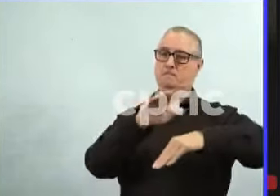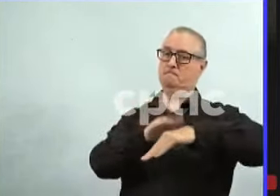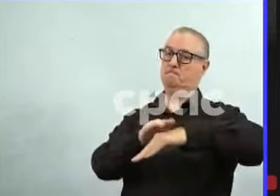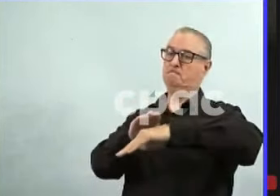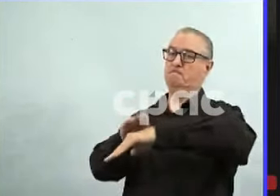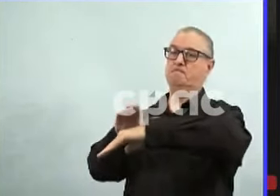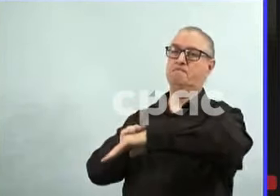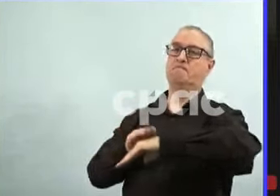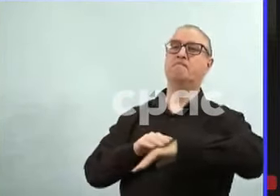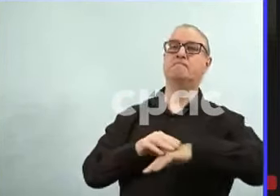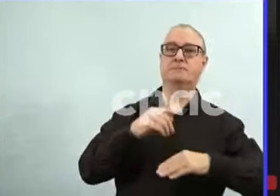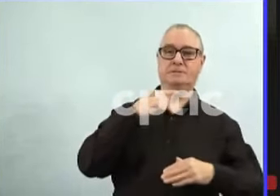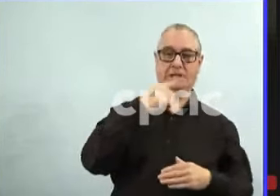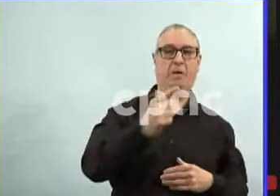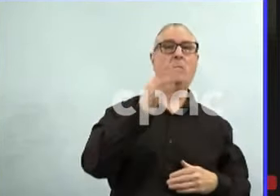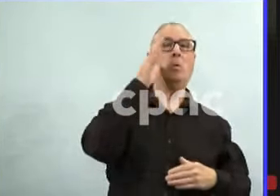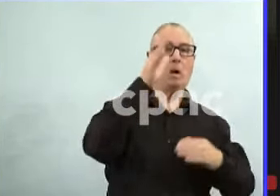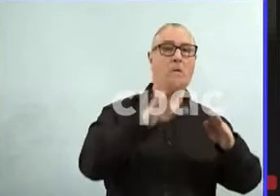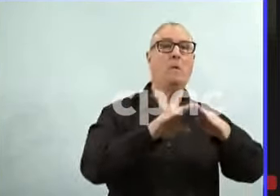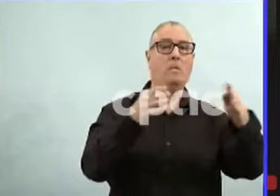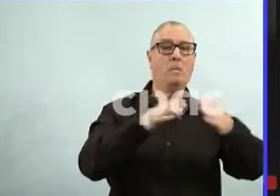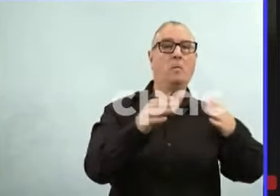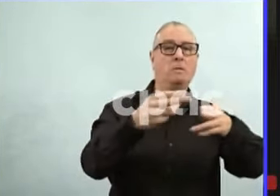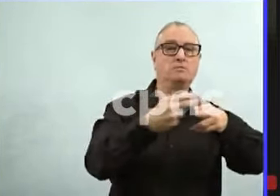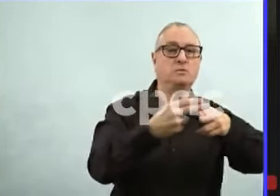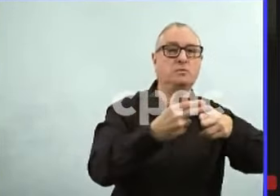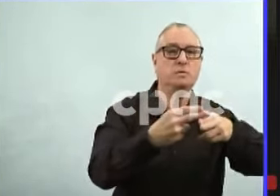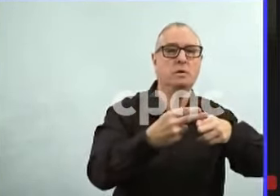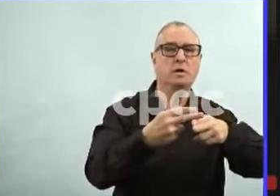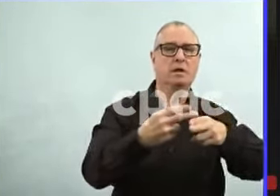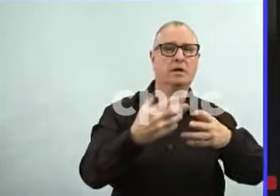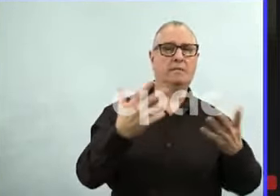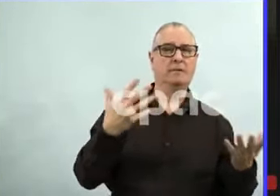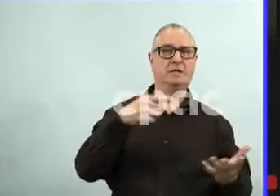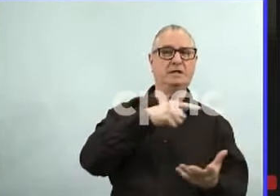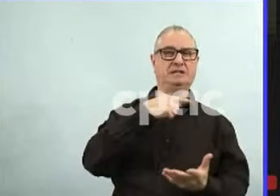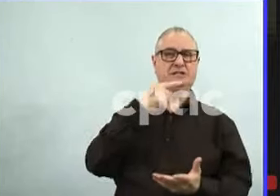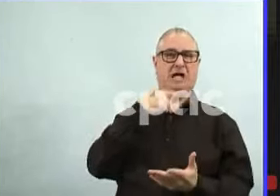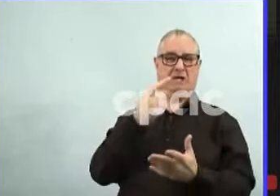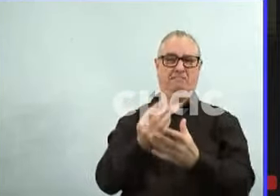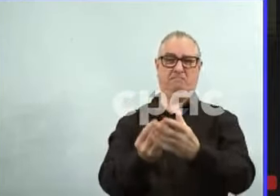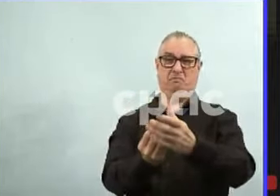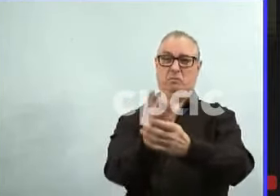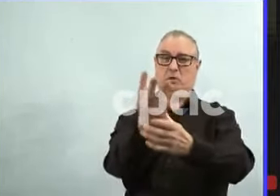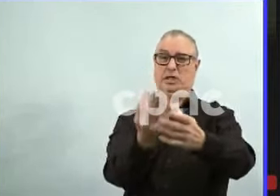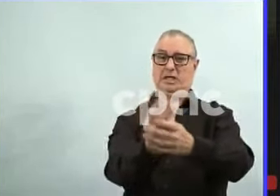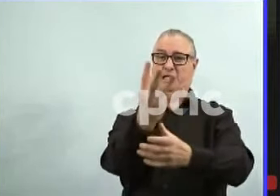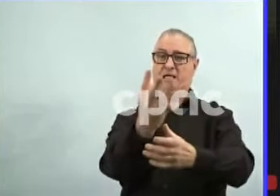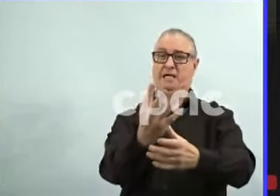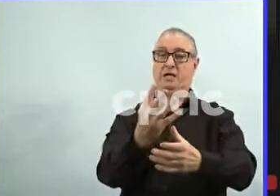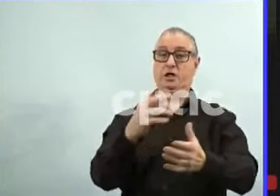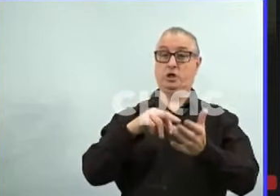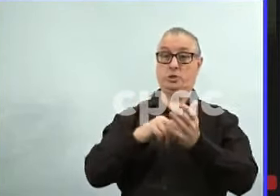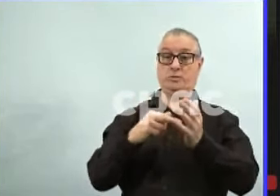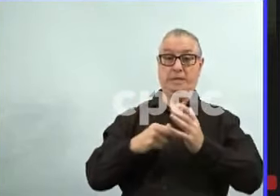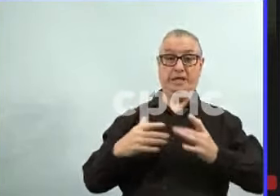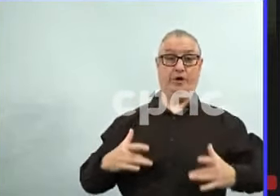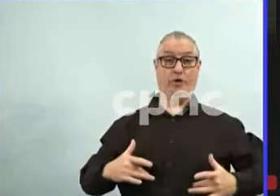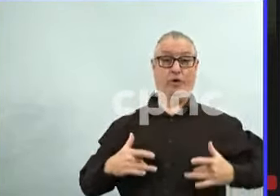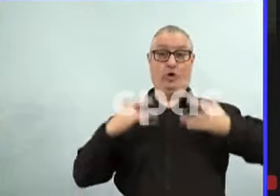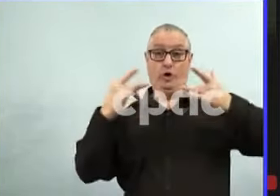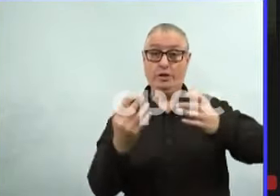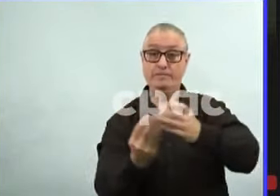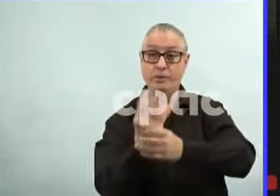accelerated at all? I know we've mentioned spring. Is that early spring, late spring? And what could potentially